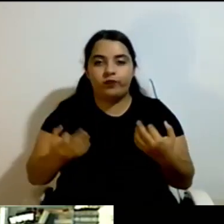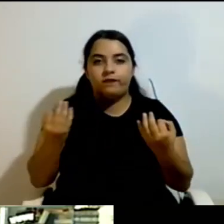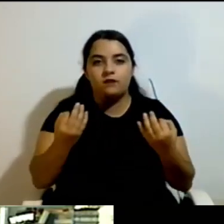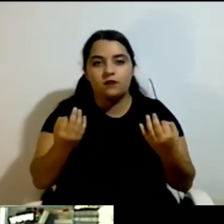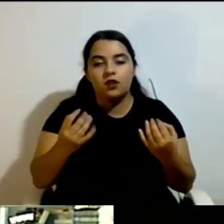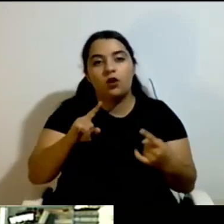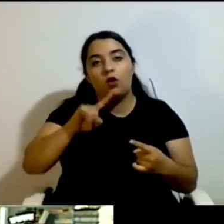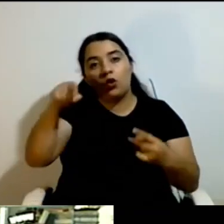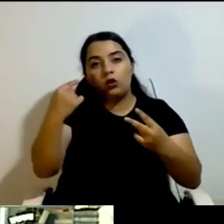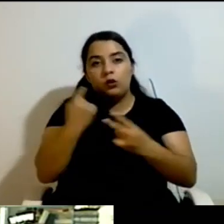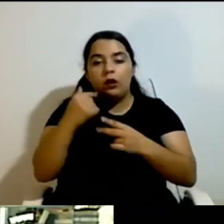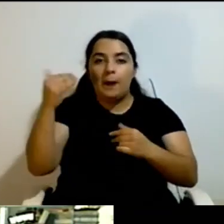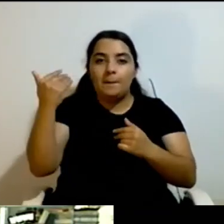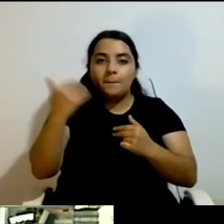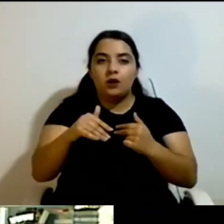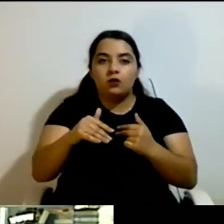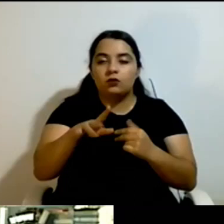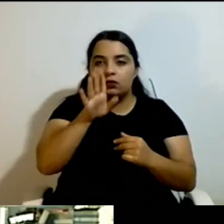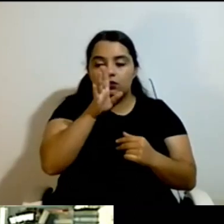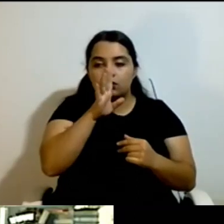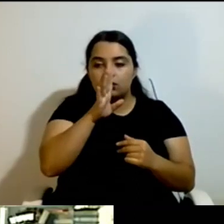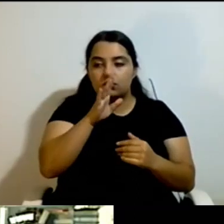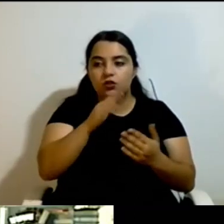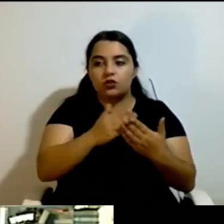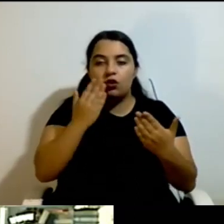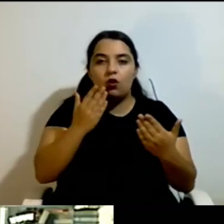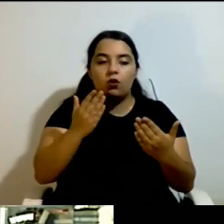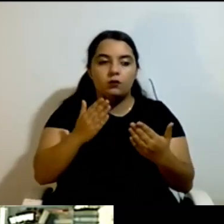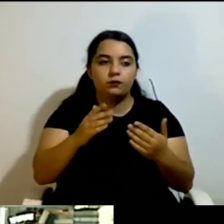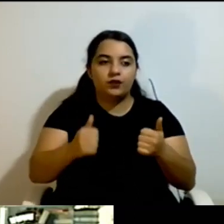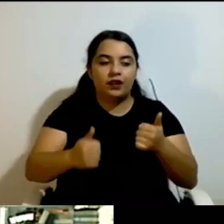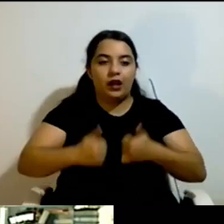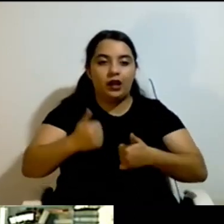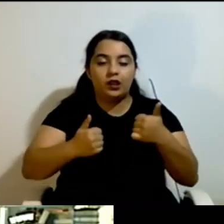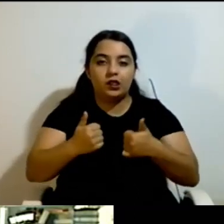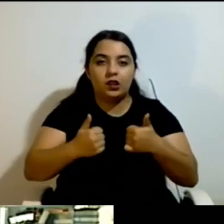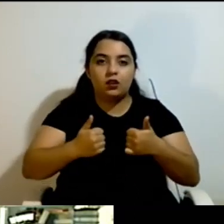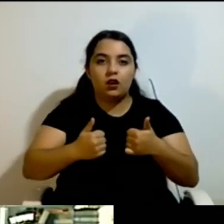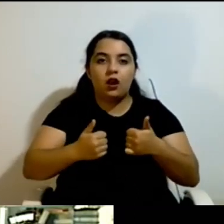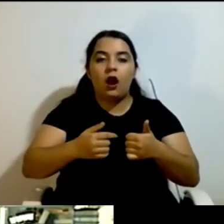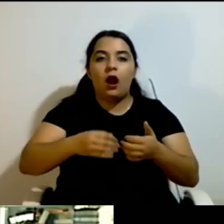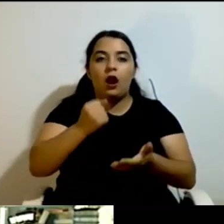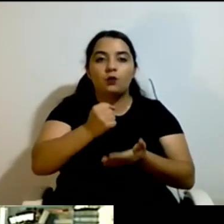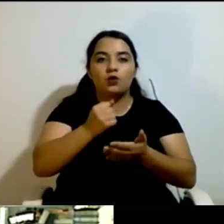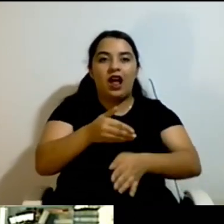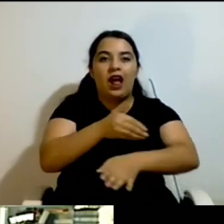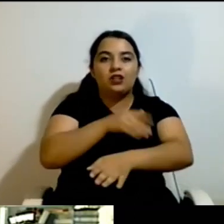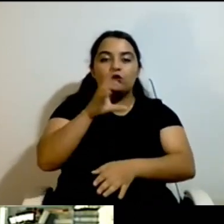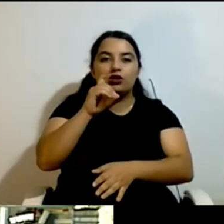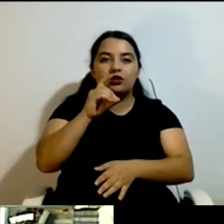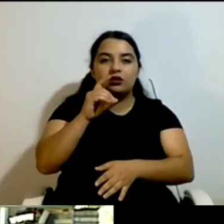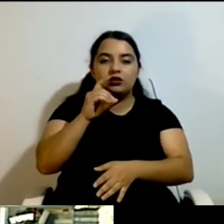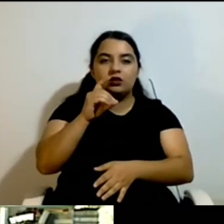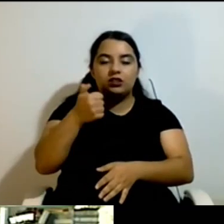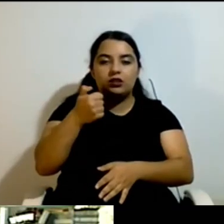applied for this allowance before you're 65, before you go into pension, you can get it also after pension.